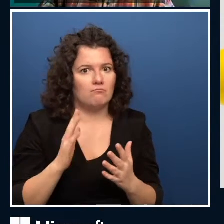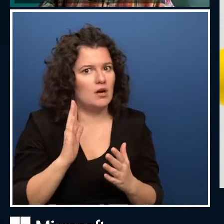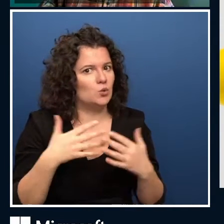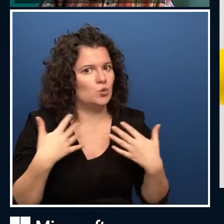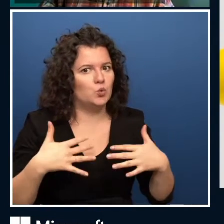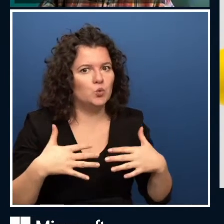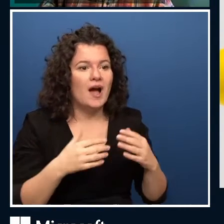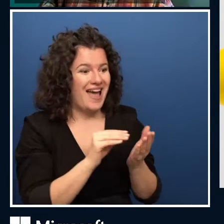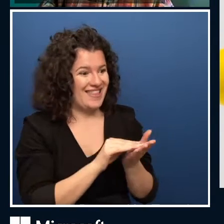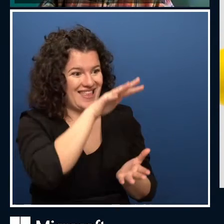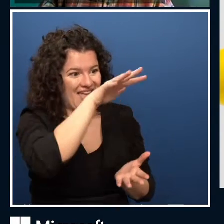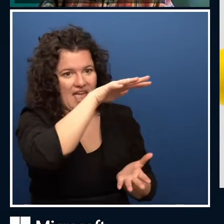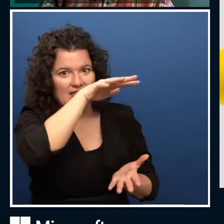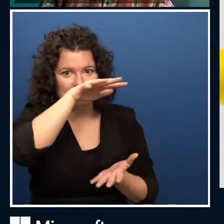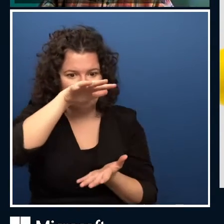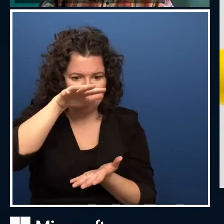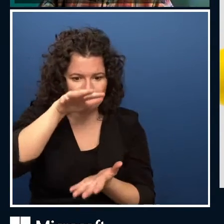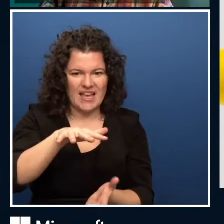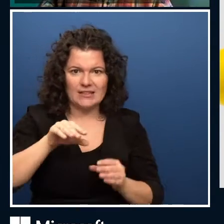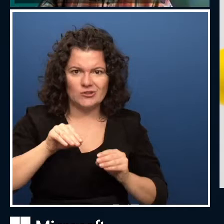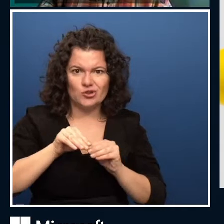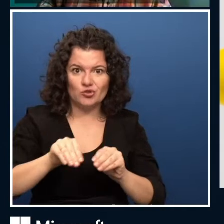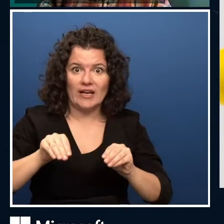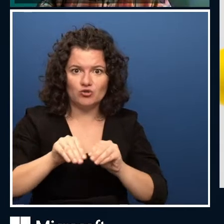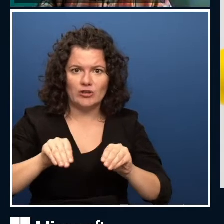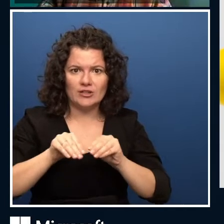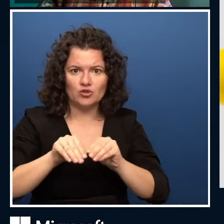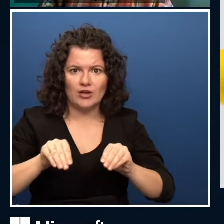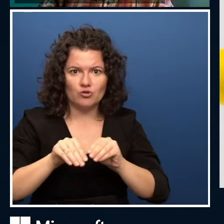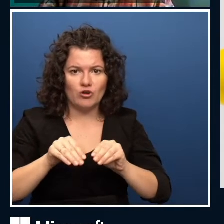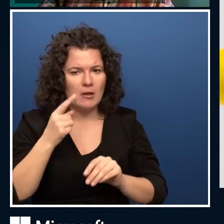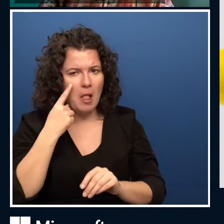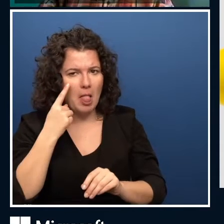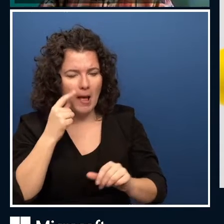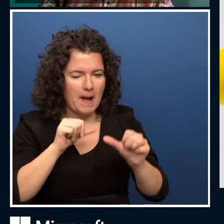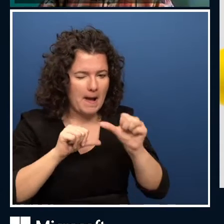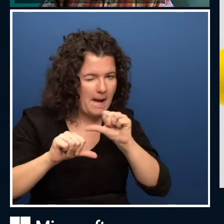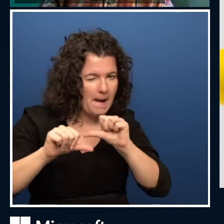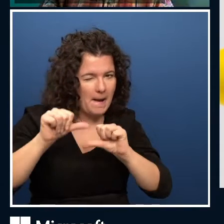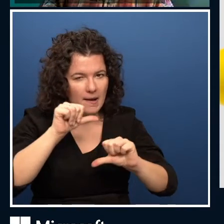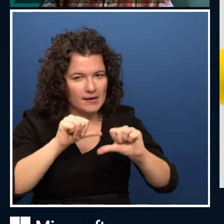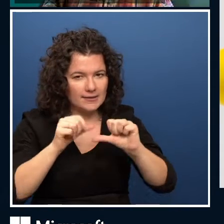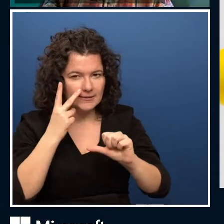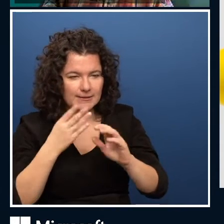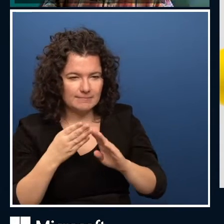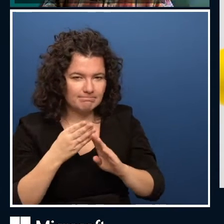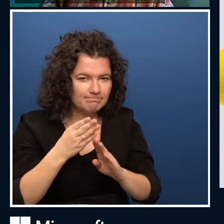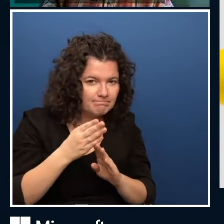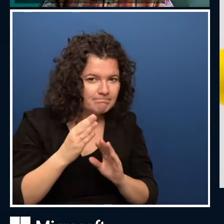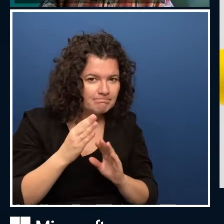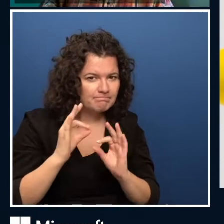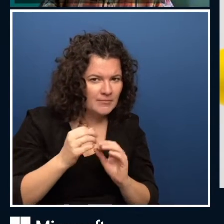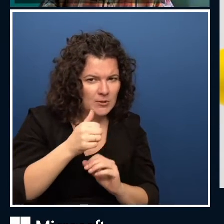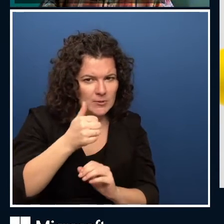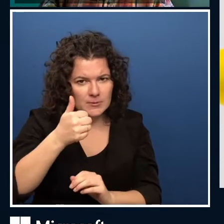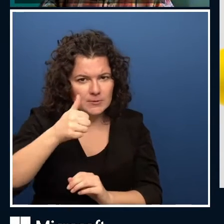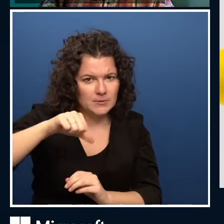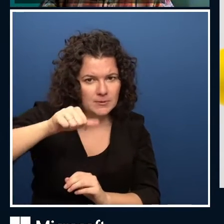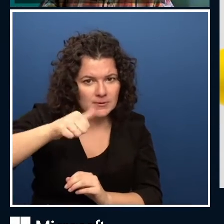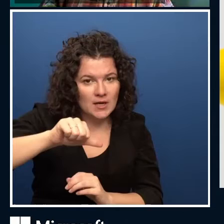algorithm. You have to do a lot of experimentation. You probably have to then try and deploy it somewhere and maintain it and retrain it,